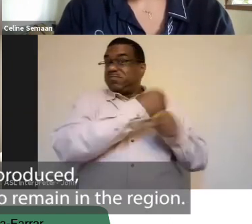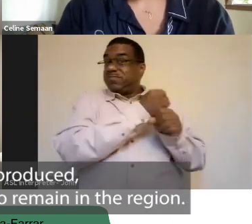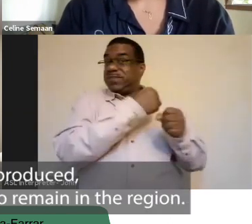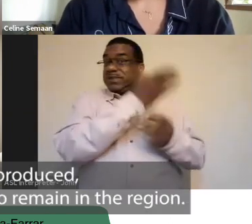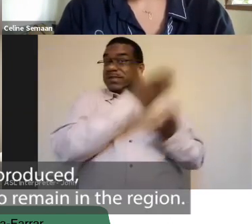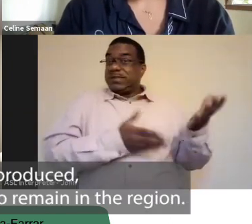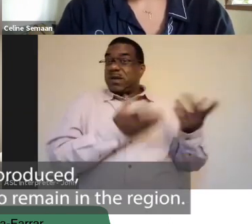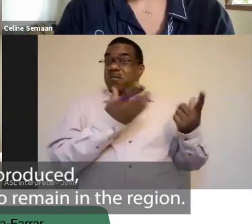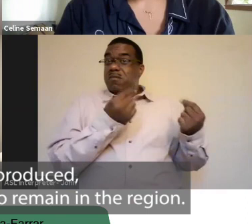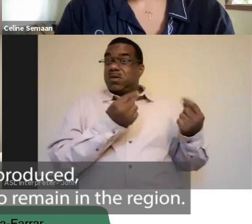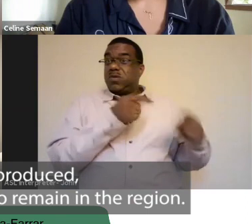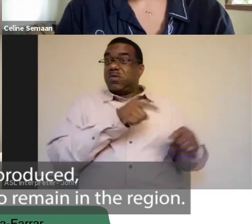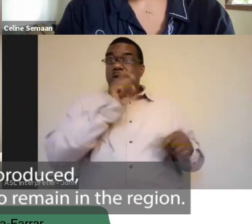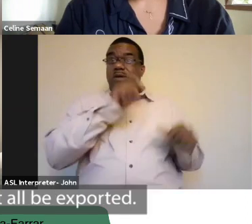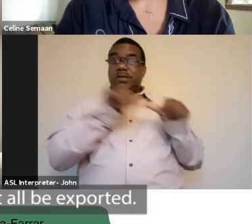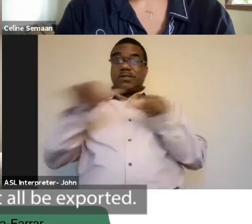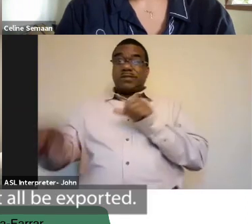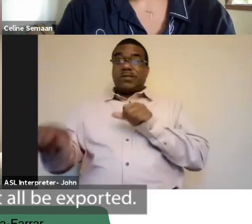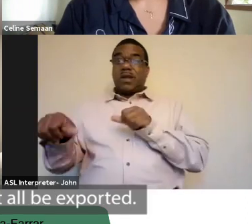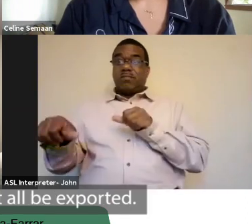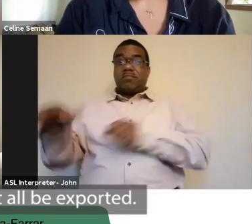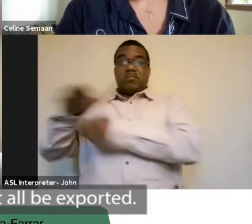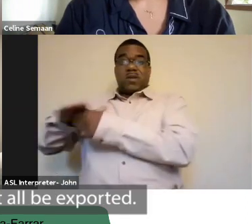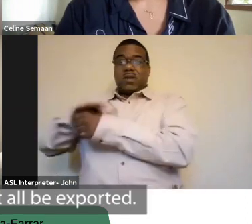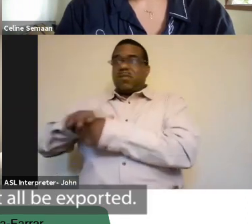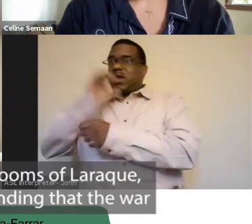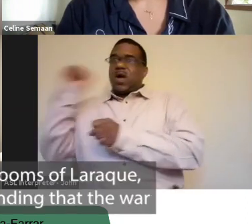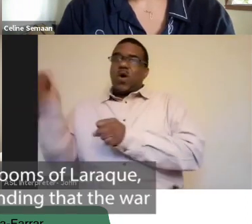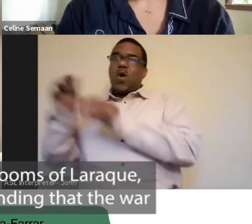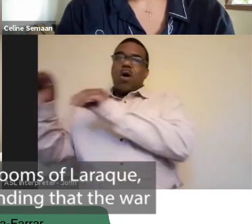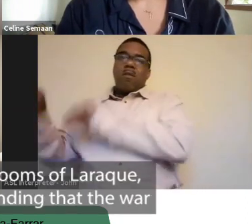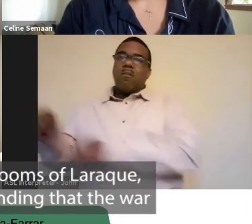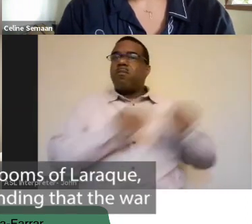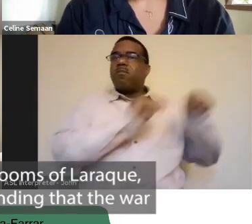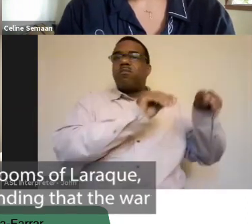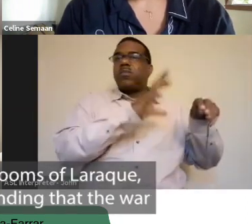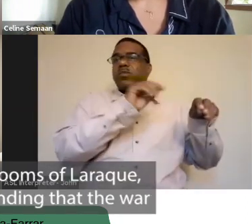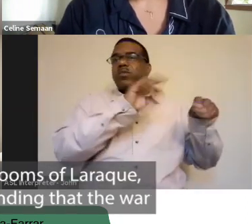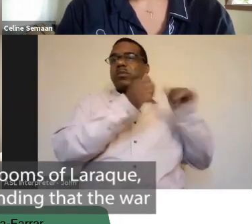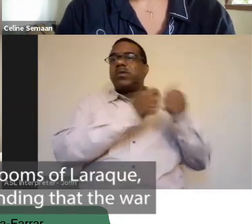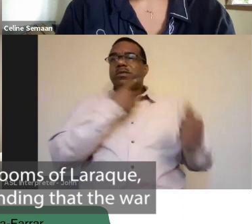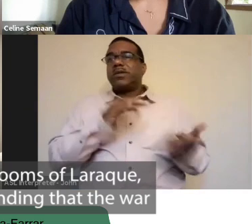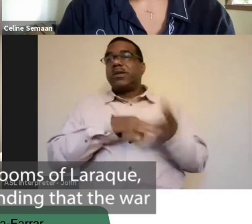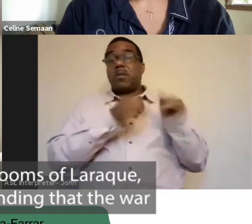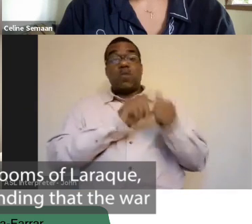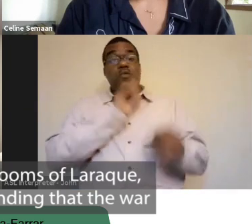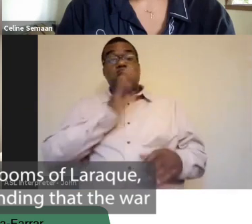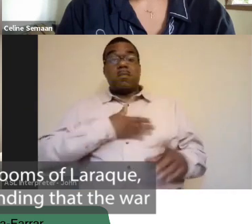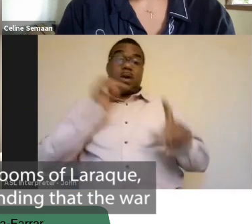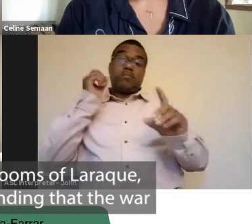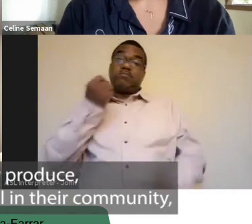of them need to remain in the region. They should not all be exported. So, in terms of looms of LADOC, it is my understanding